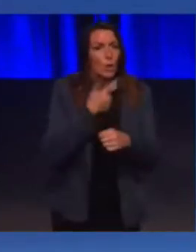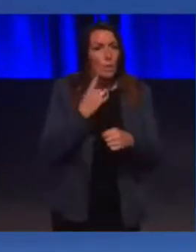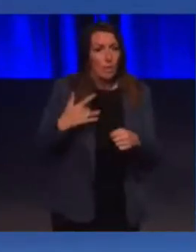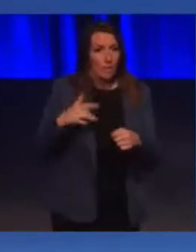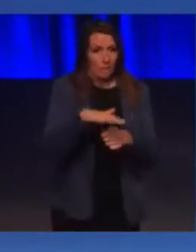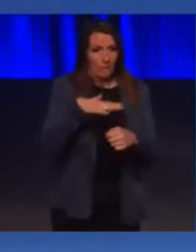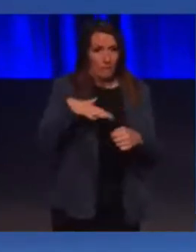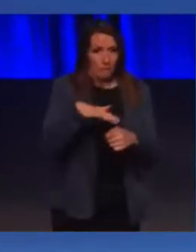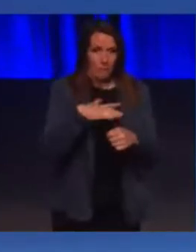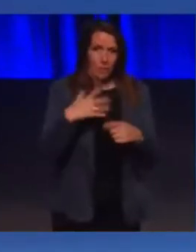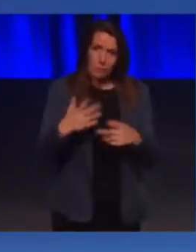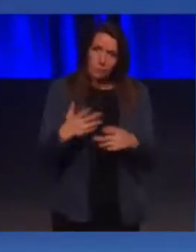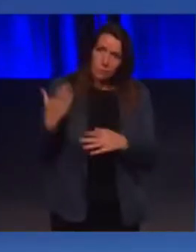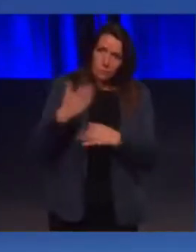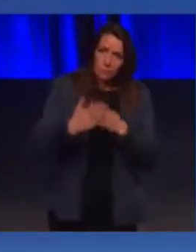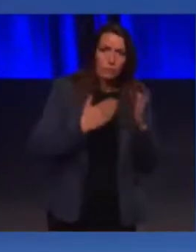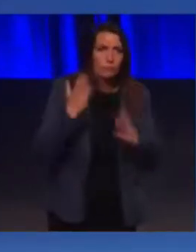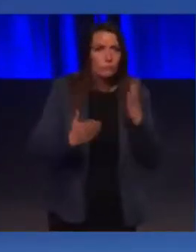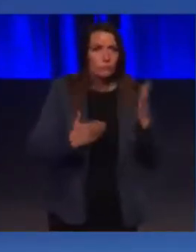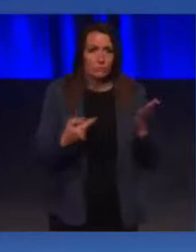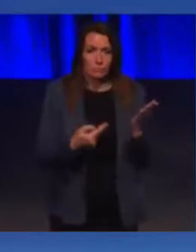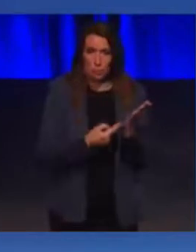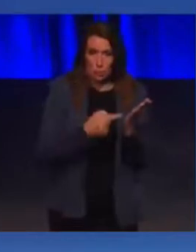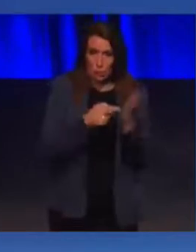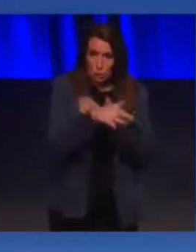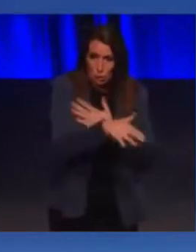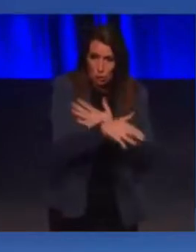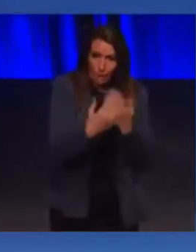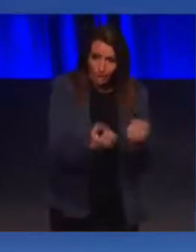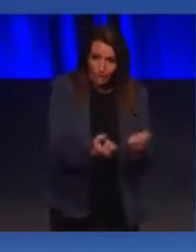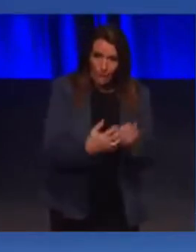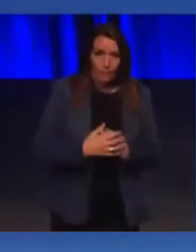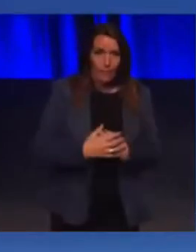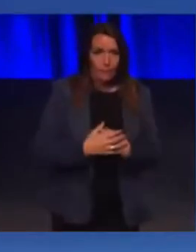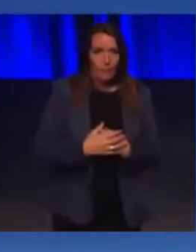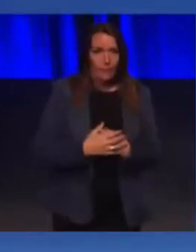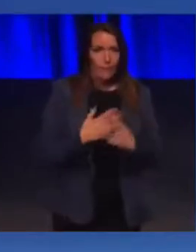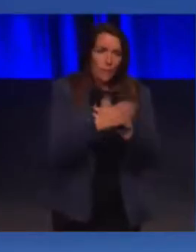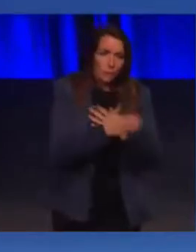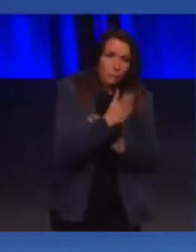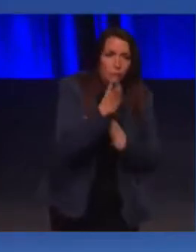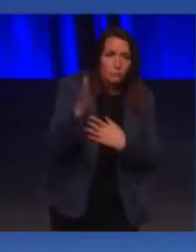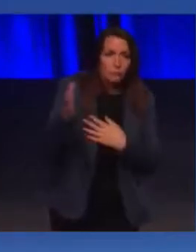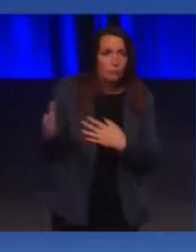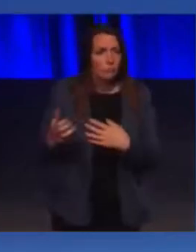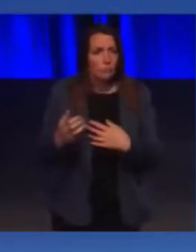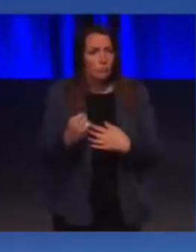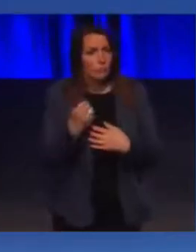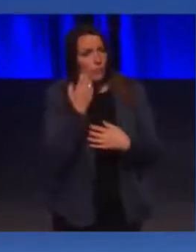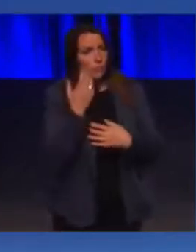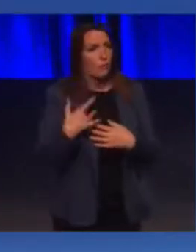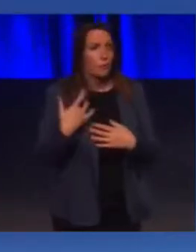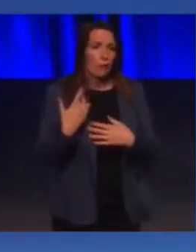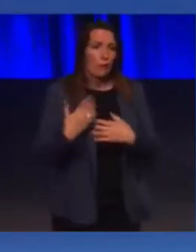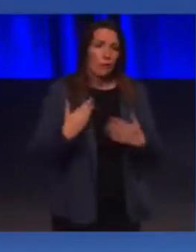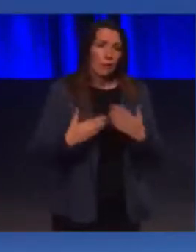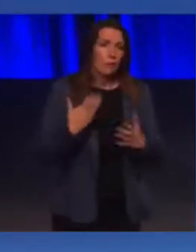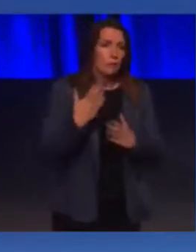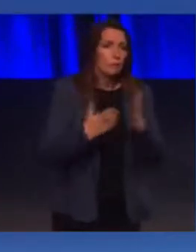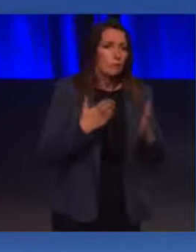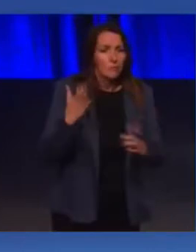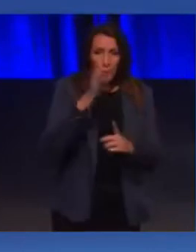opportunity to enjoy themselves, to connect with others, to go about their daily lives. It's so important.